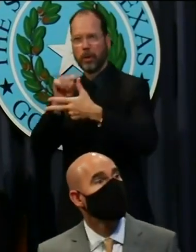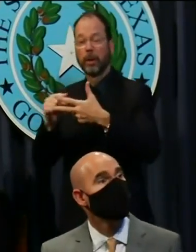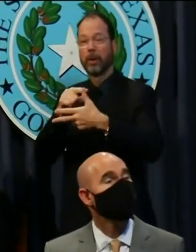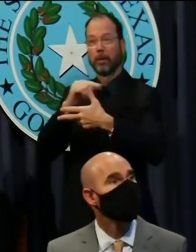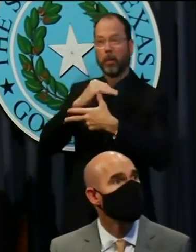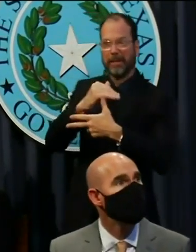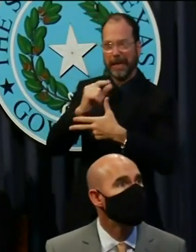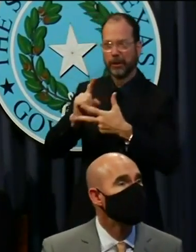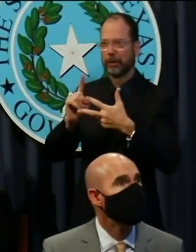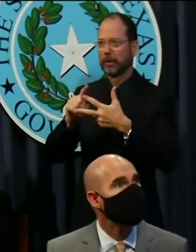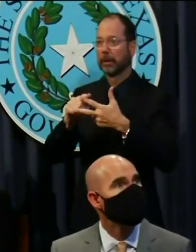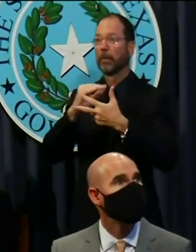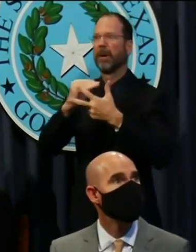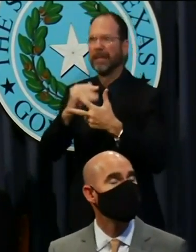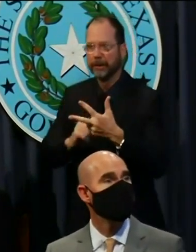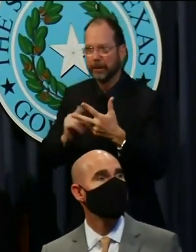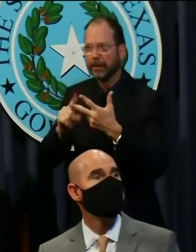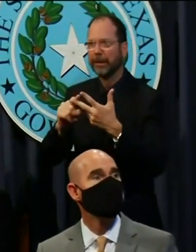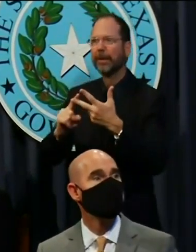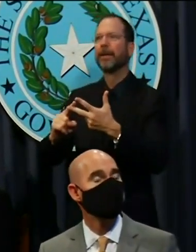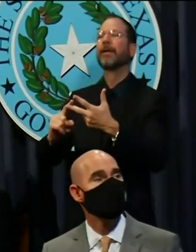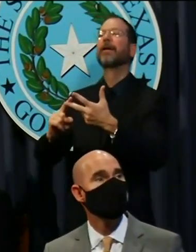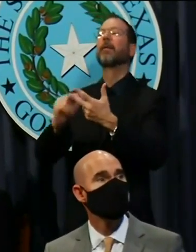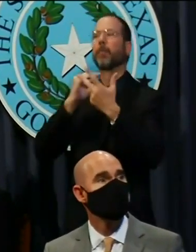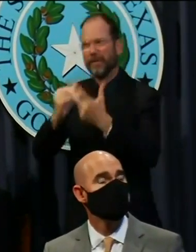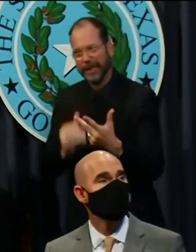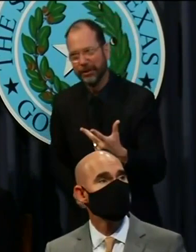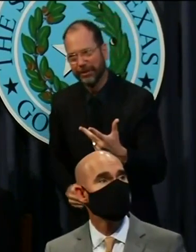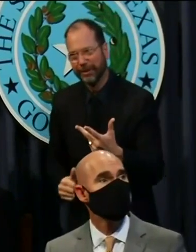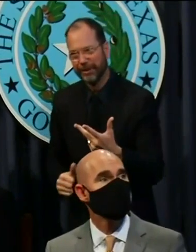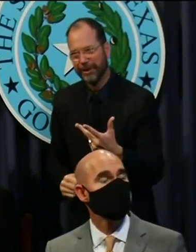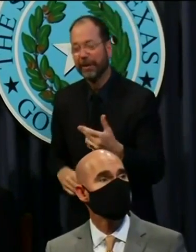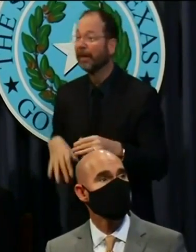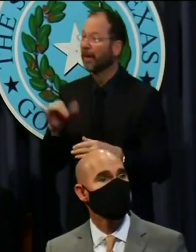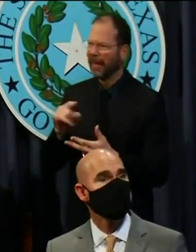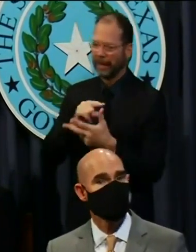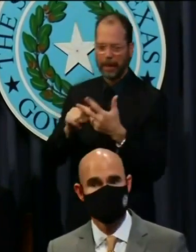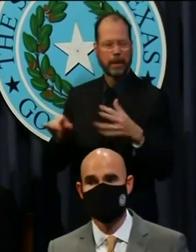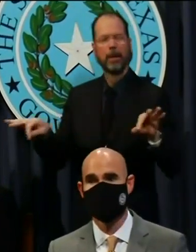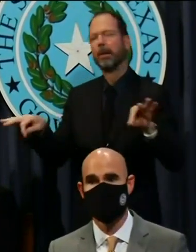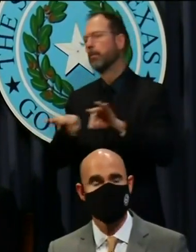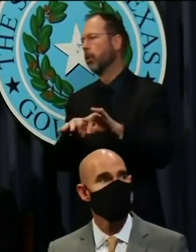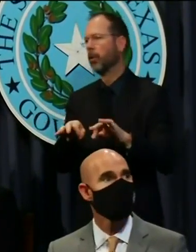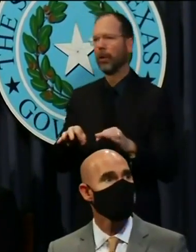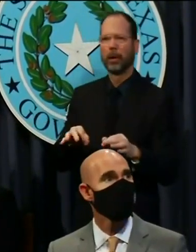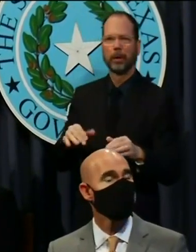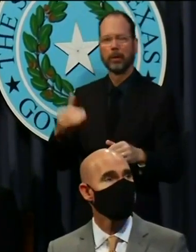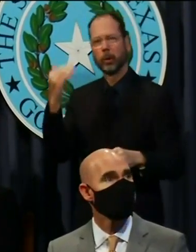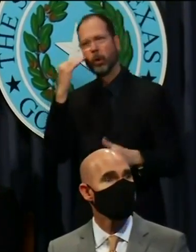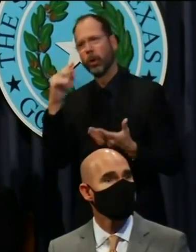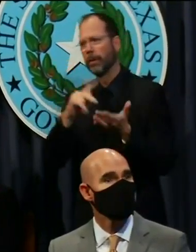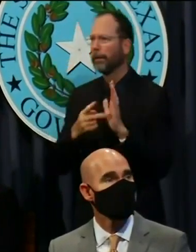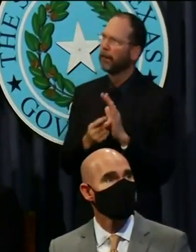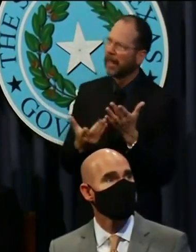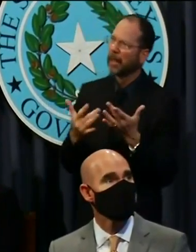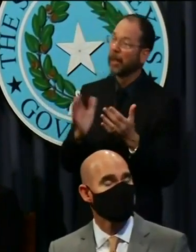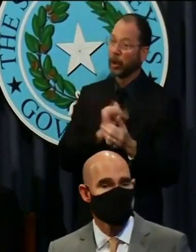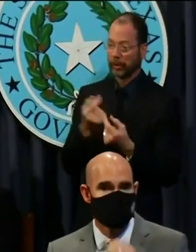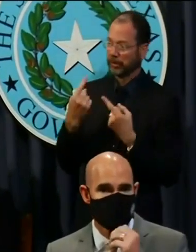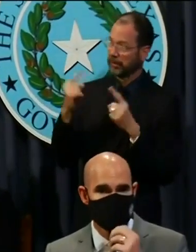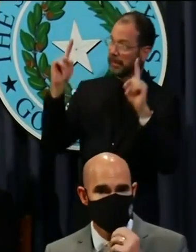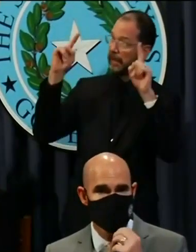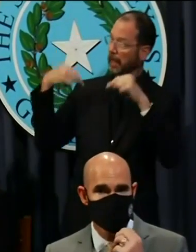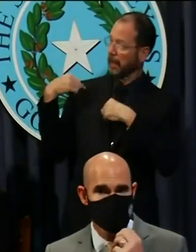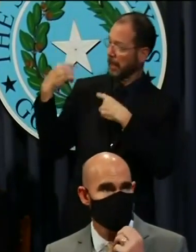prevention. Number two, prevention. Number three, prevention. And that's extremely important to understand. The success that we have